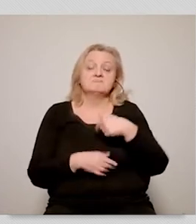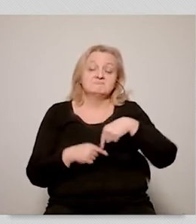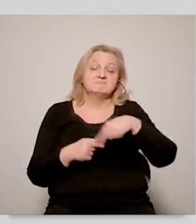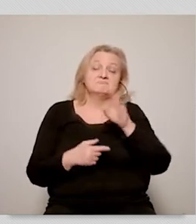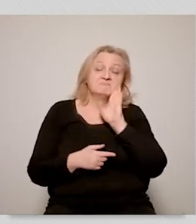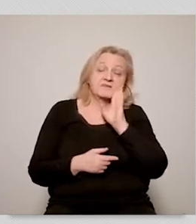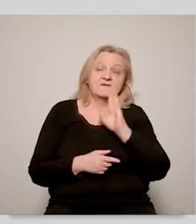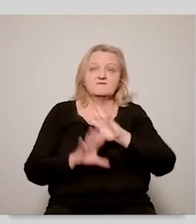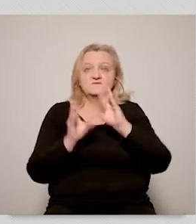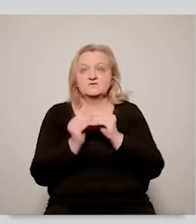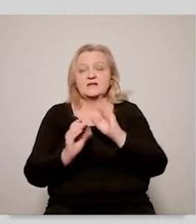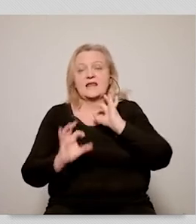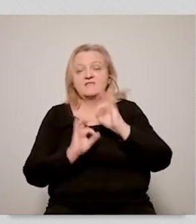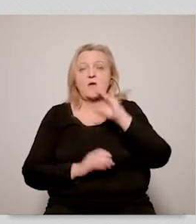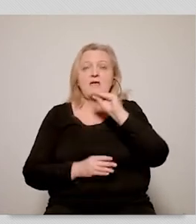It is more.